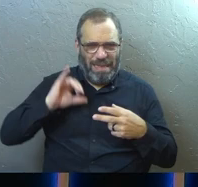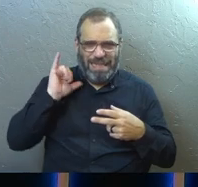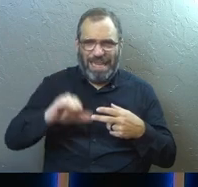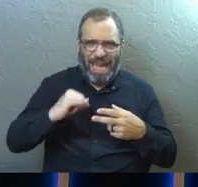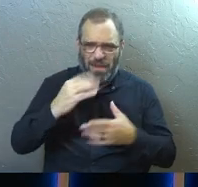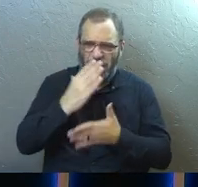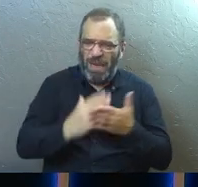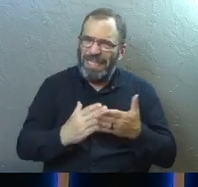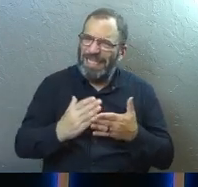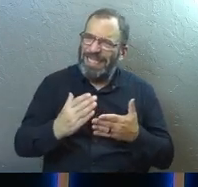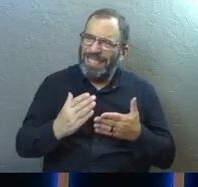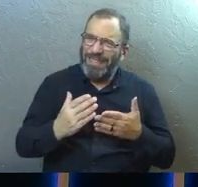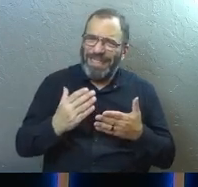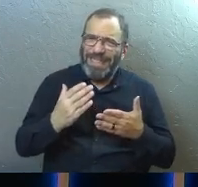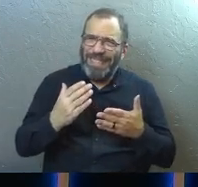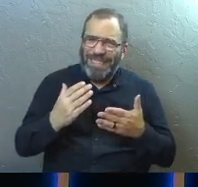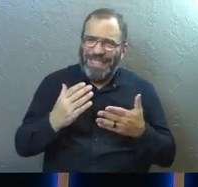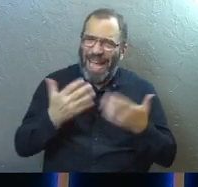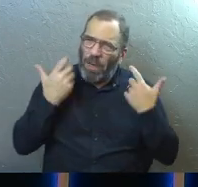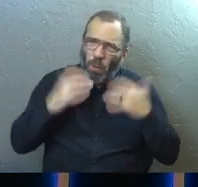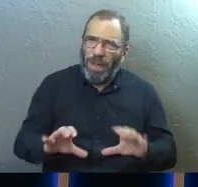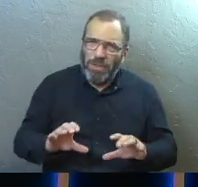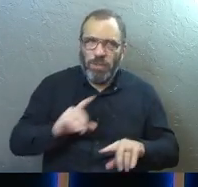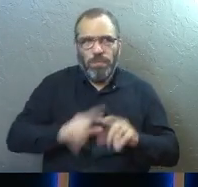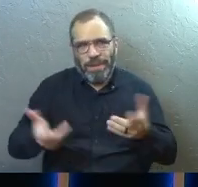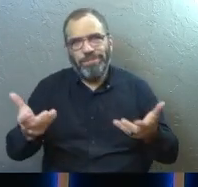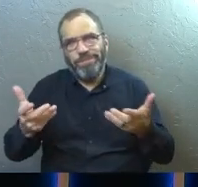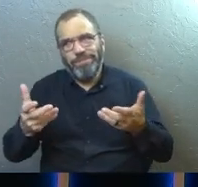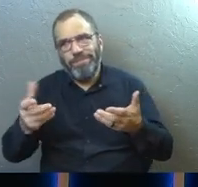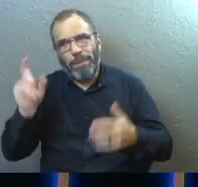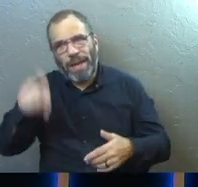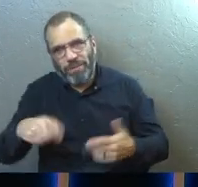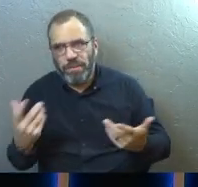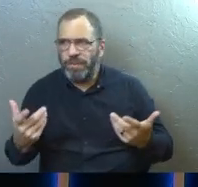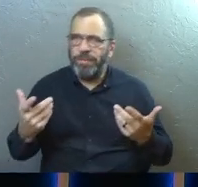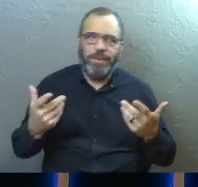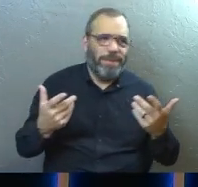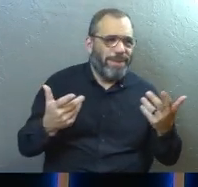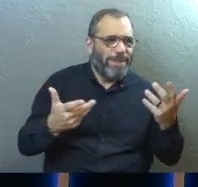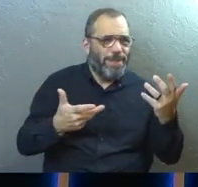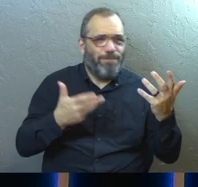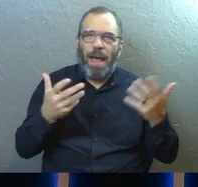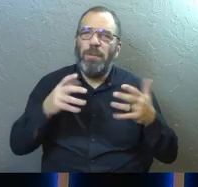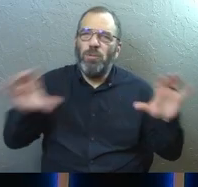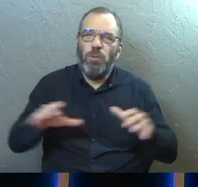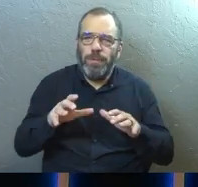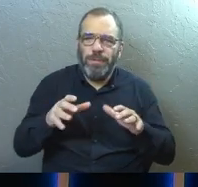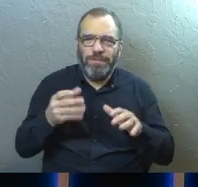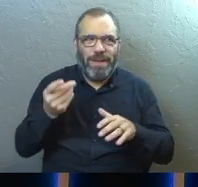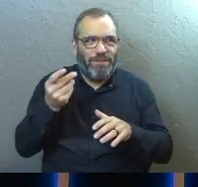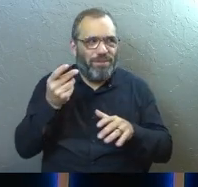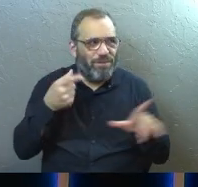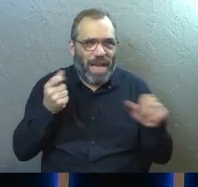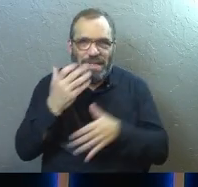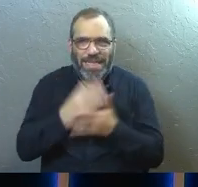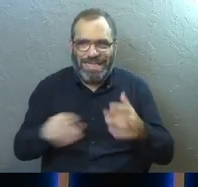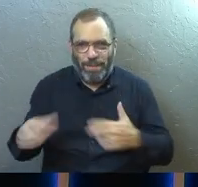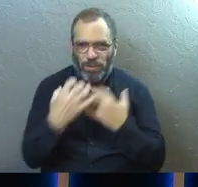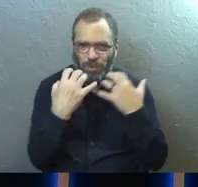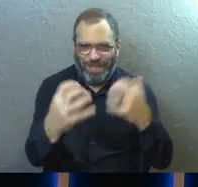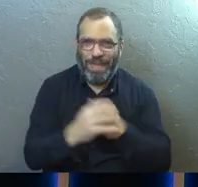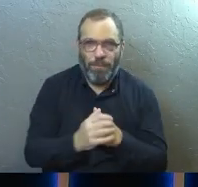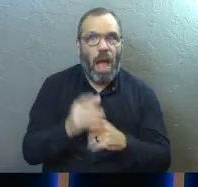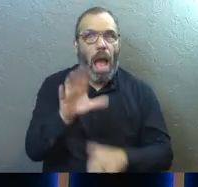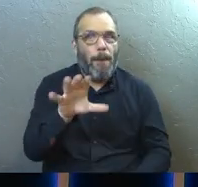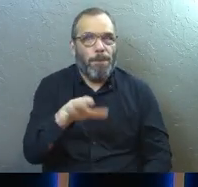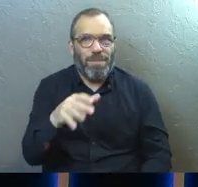do this part because I really don't want to do this part. I'm going to do this part and I'm going to do it relatively quickly because for some of you, this